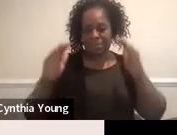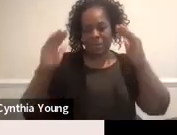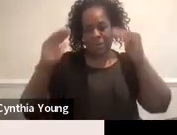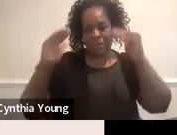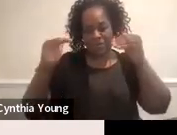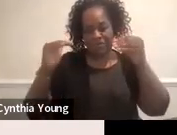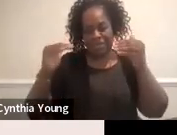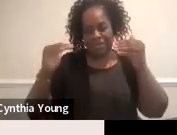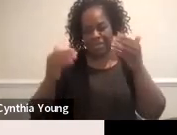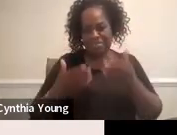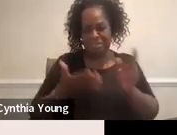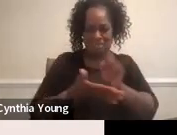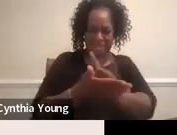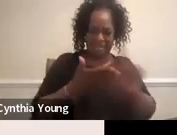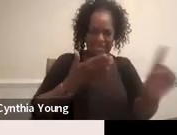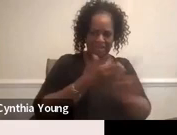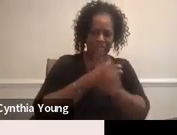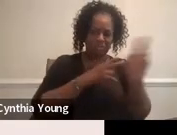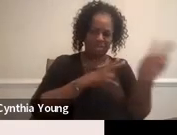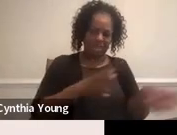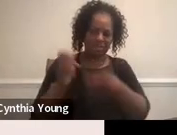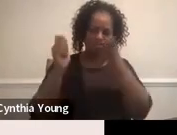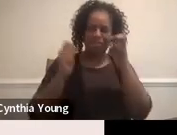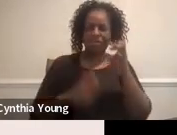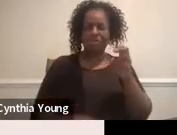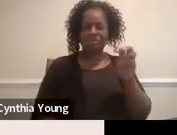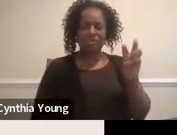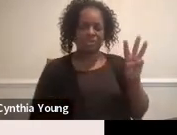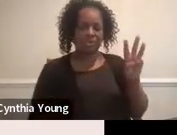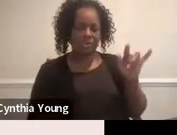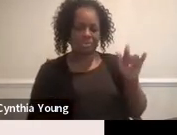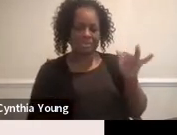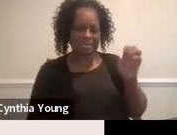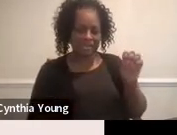um, probably by next week. Okay. I just